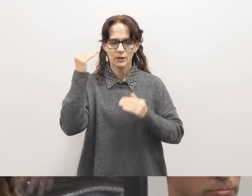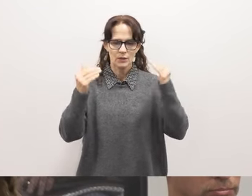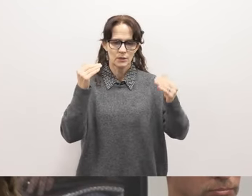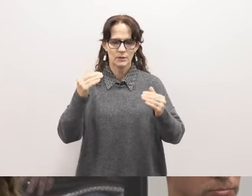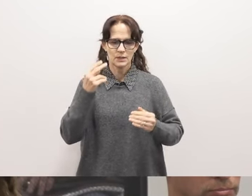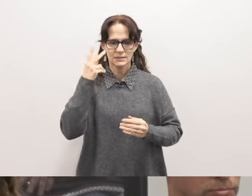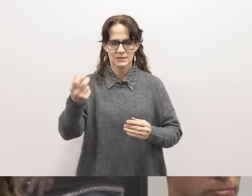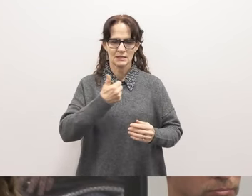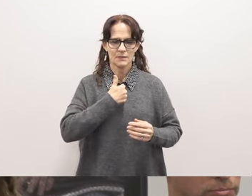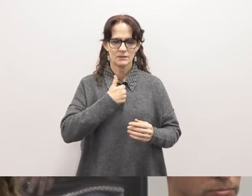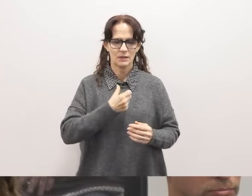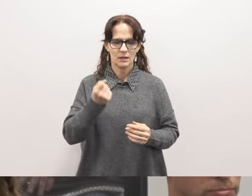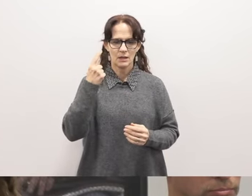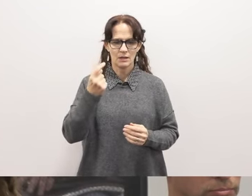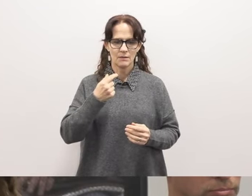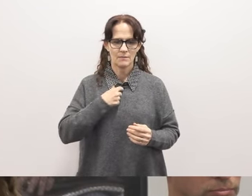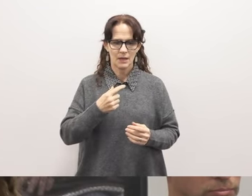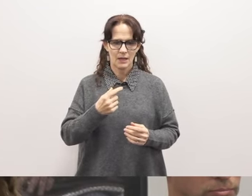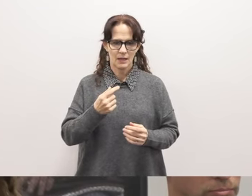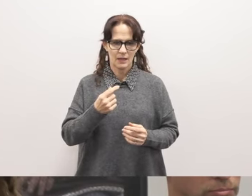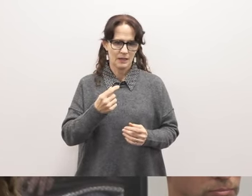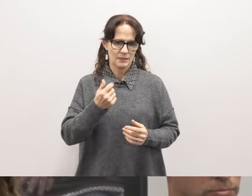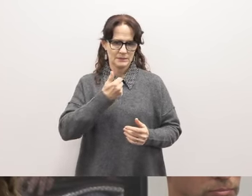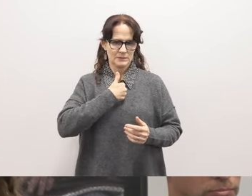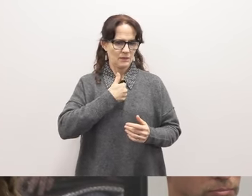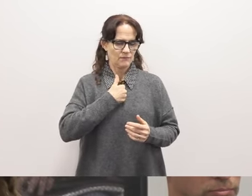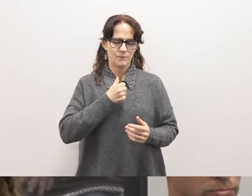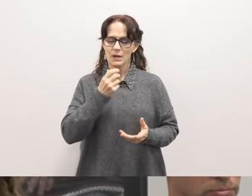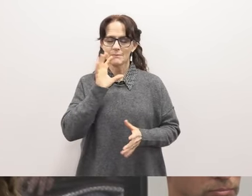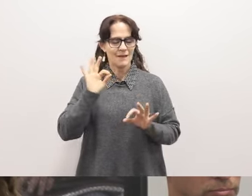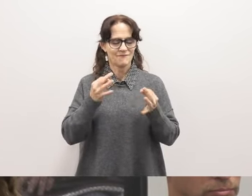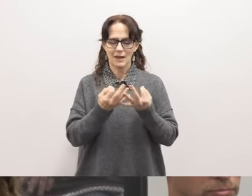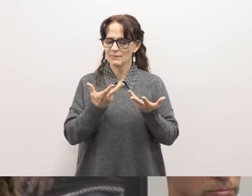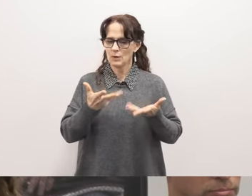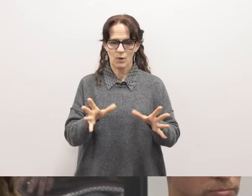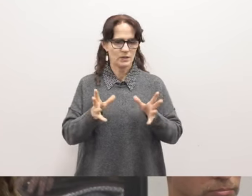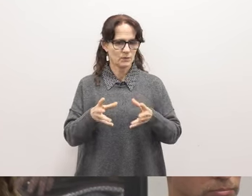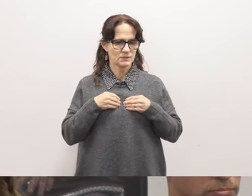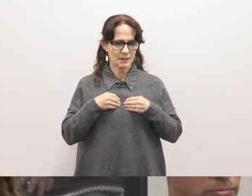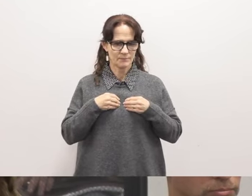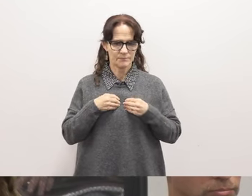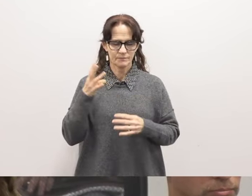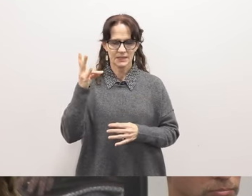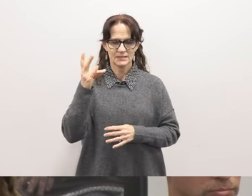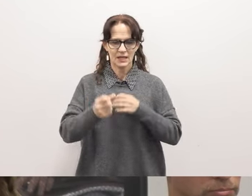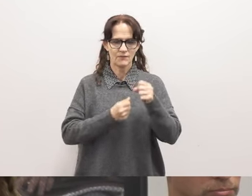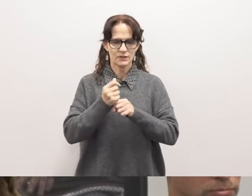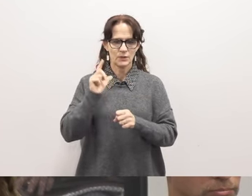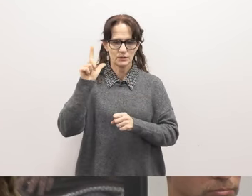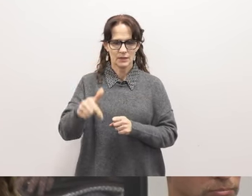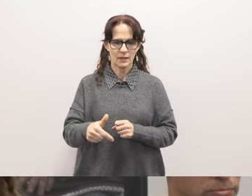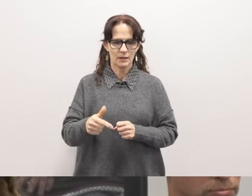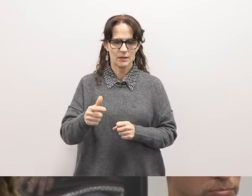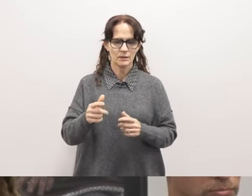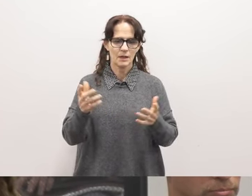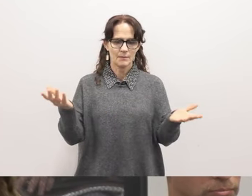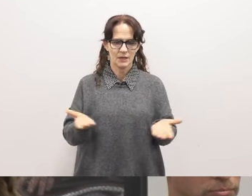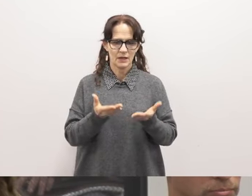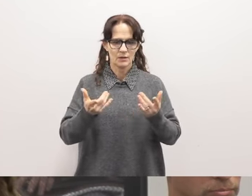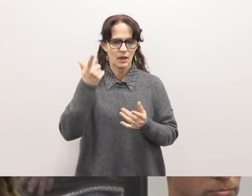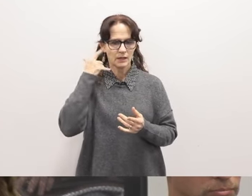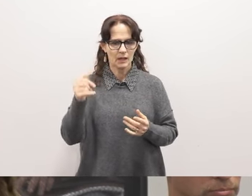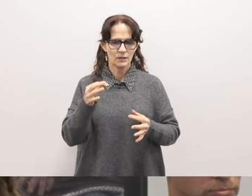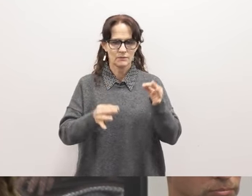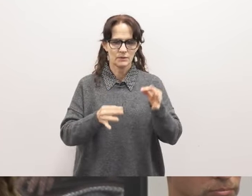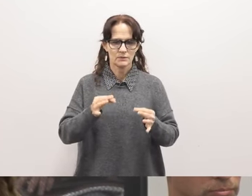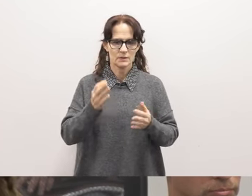see myself and understand my queerness when my family did not want to accept me. Seven years later, I am still here with Californians for Justice, and